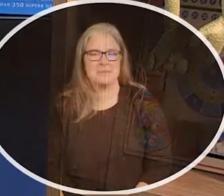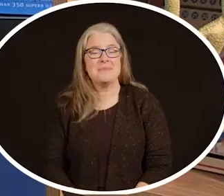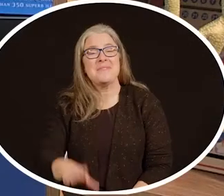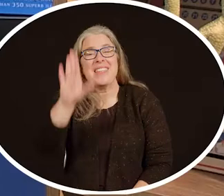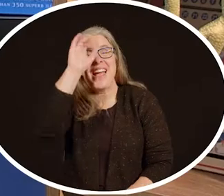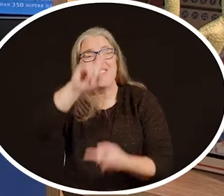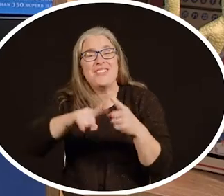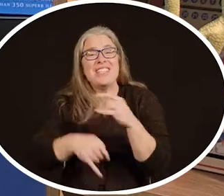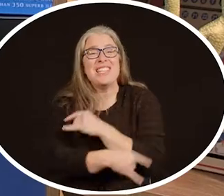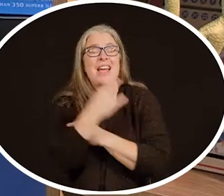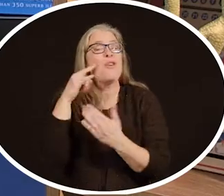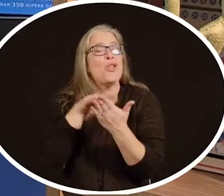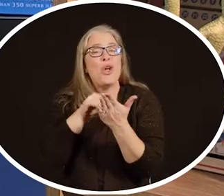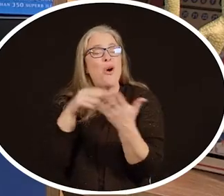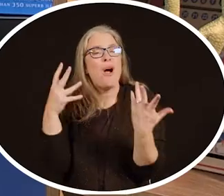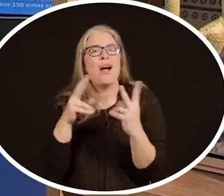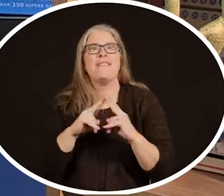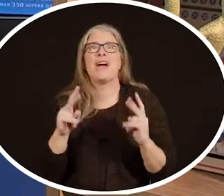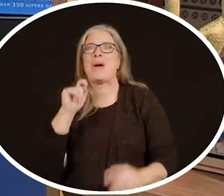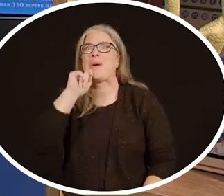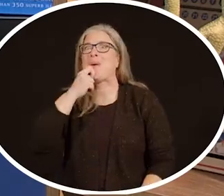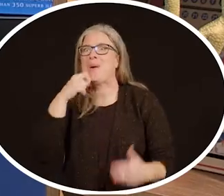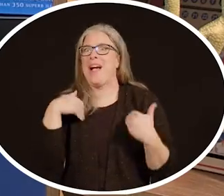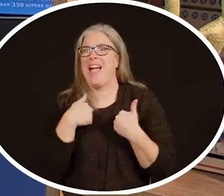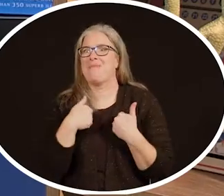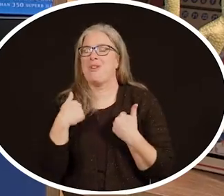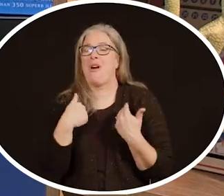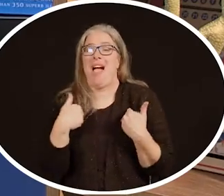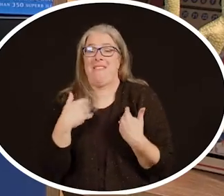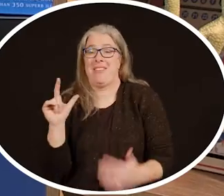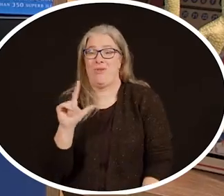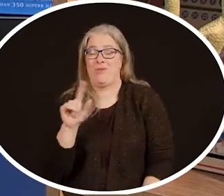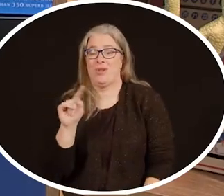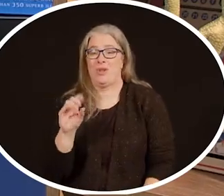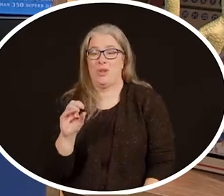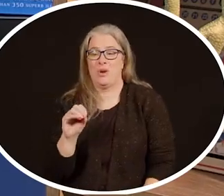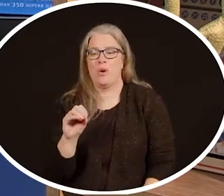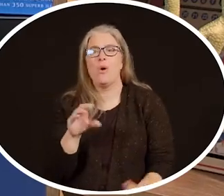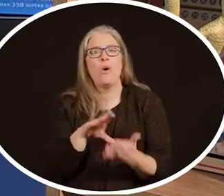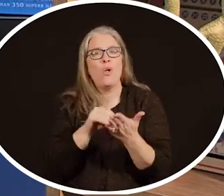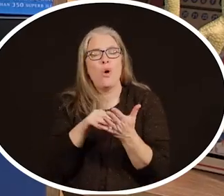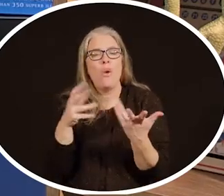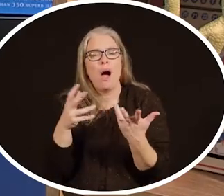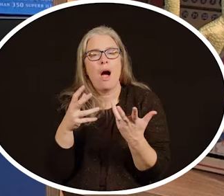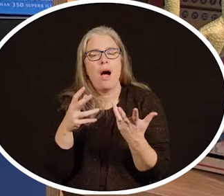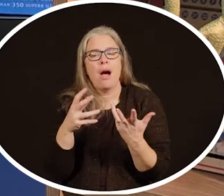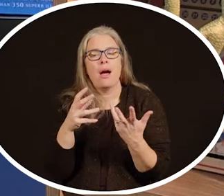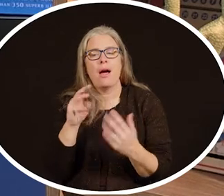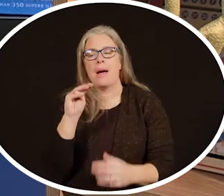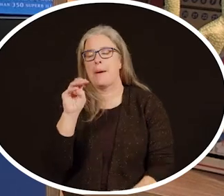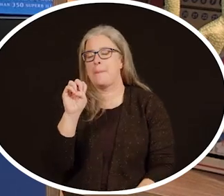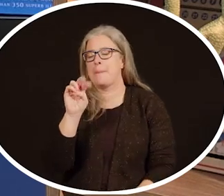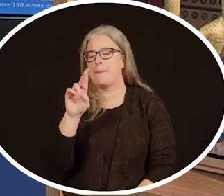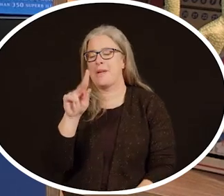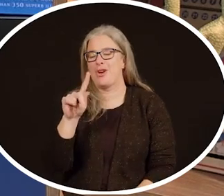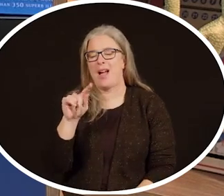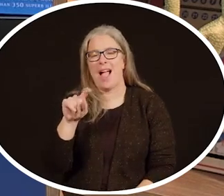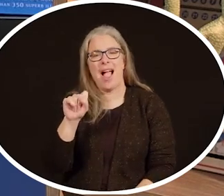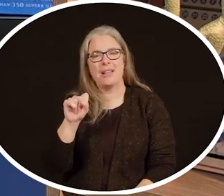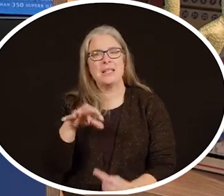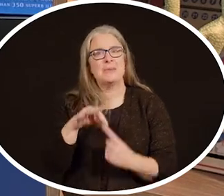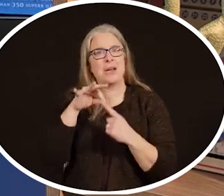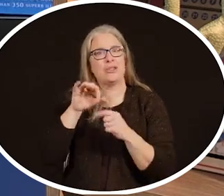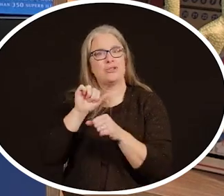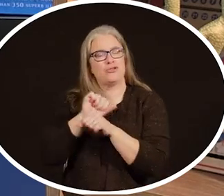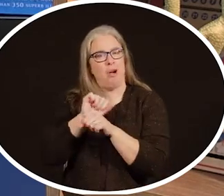Hi friends, today we're going learn about a very cool animal that we have at our Louisville Zoo. We're going to learn about meerkats and the special